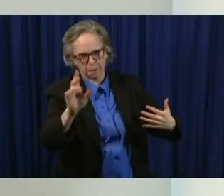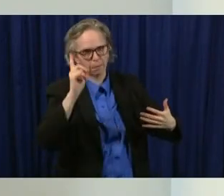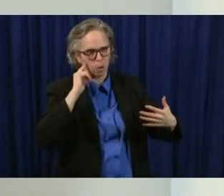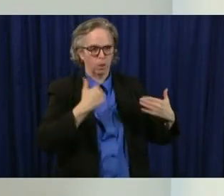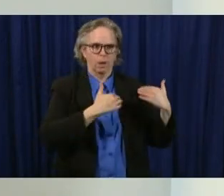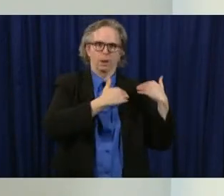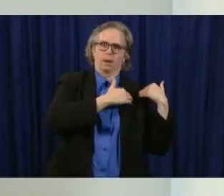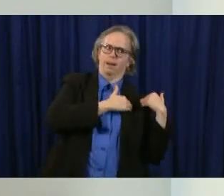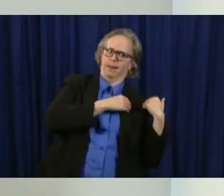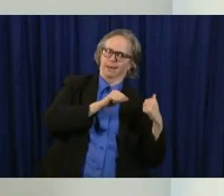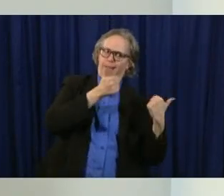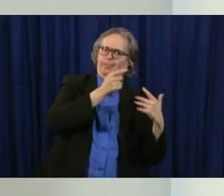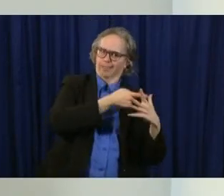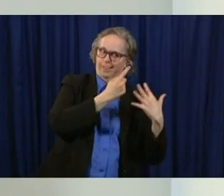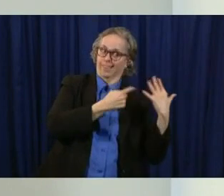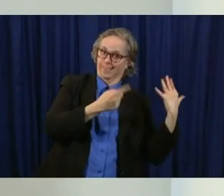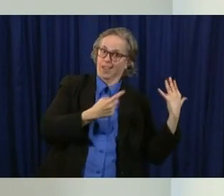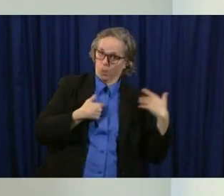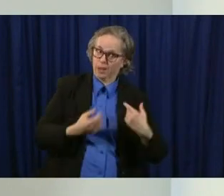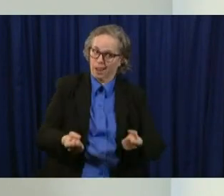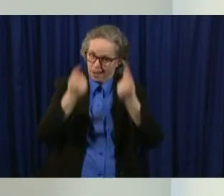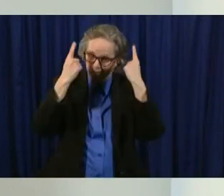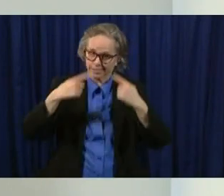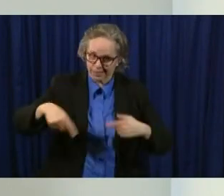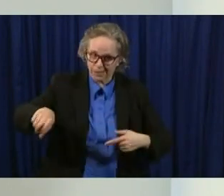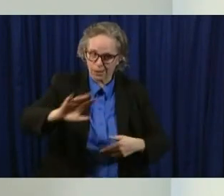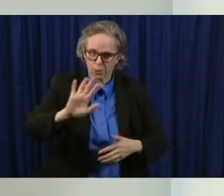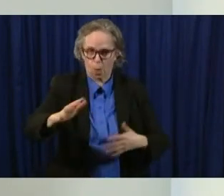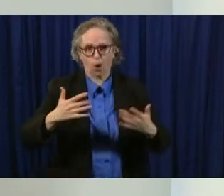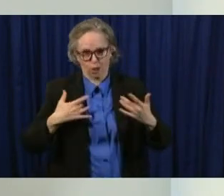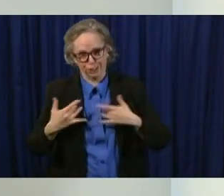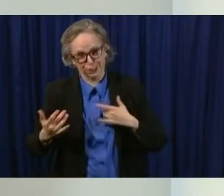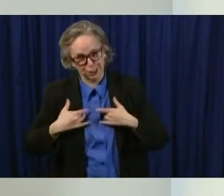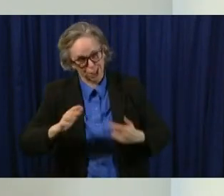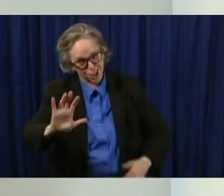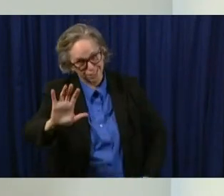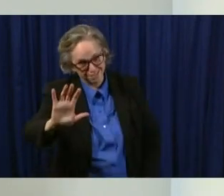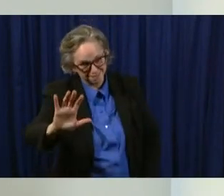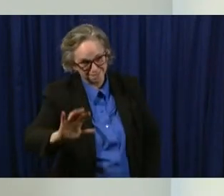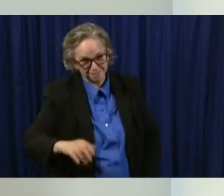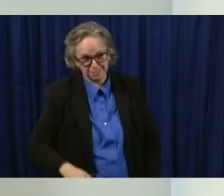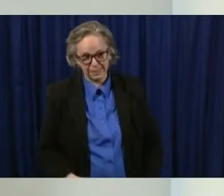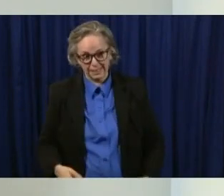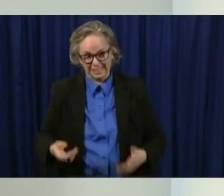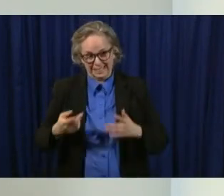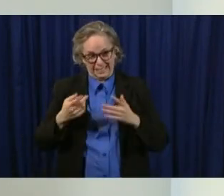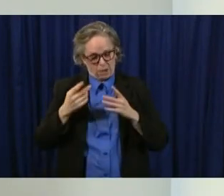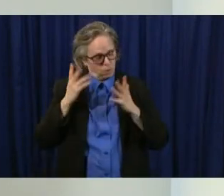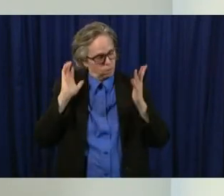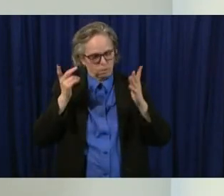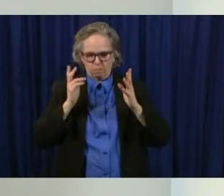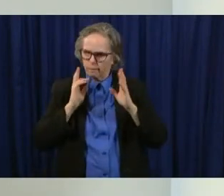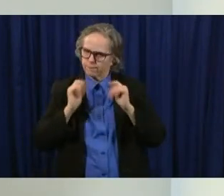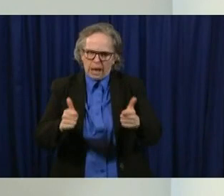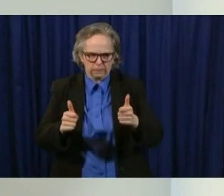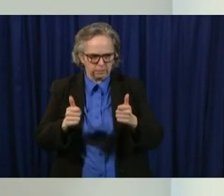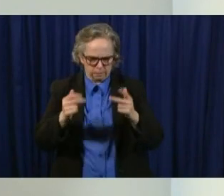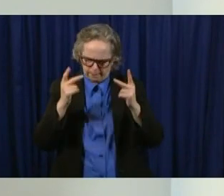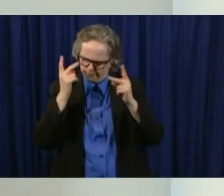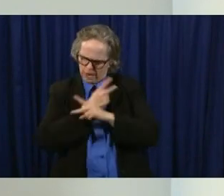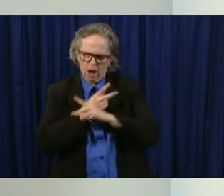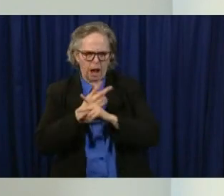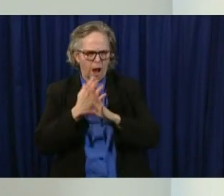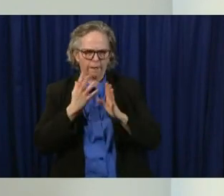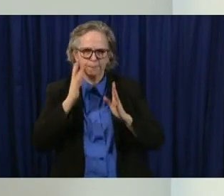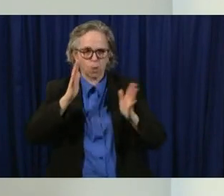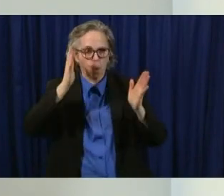hear the things that are on your mind uh and and we begin immediately trying to figure out what the future of the